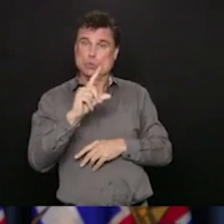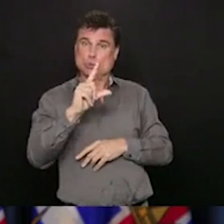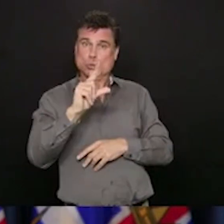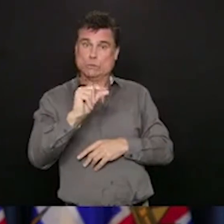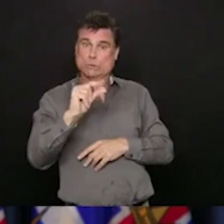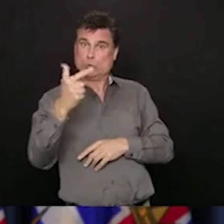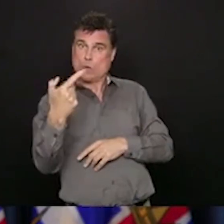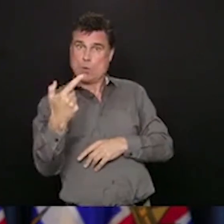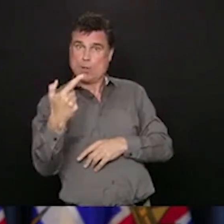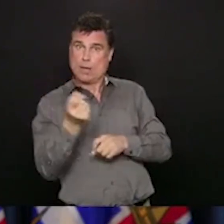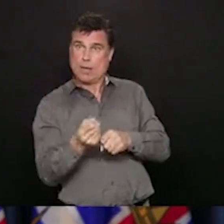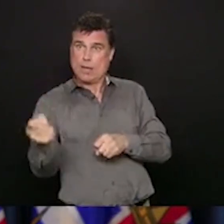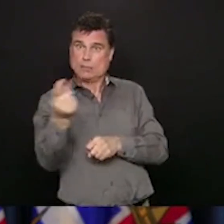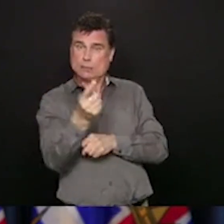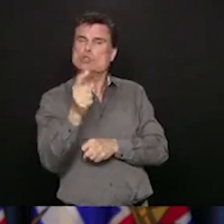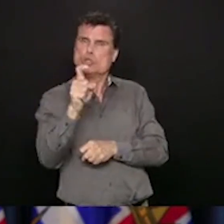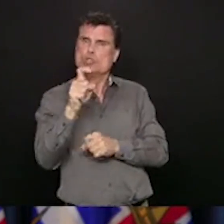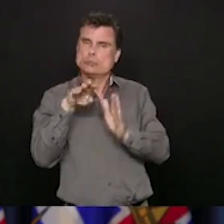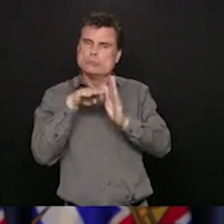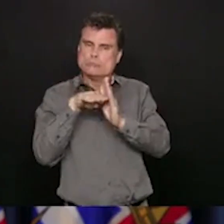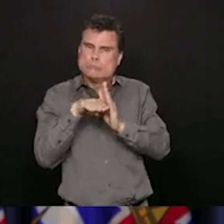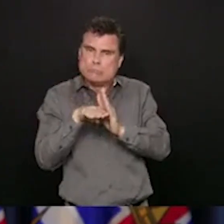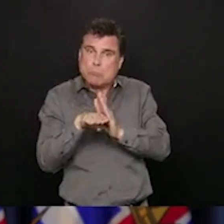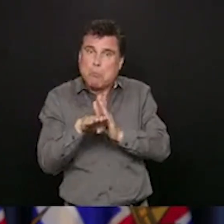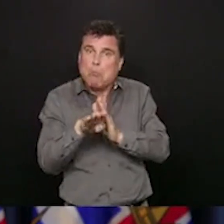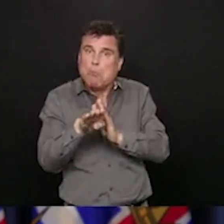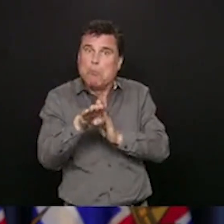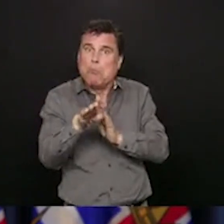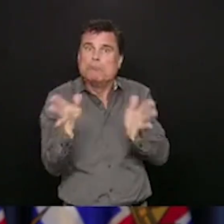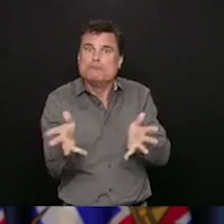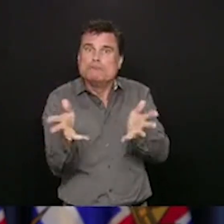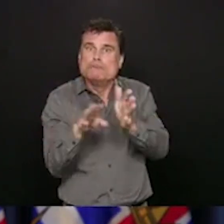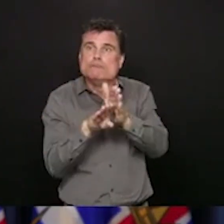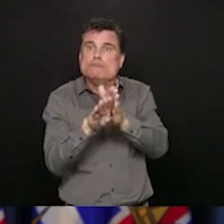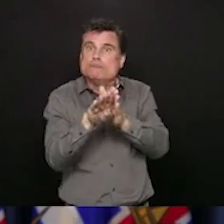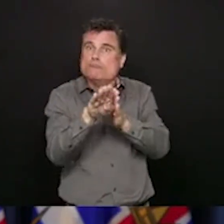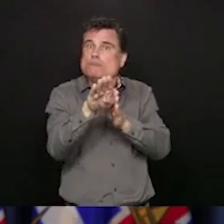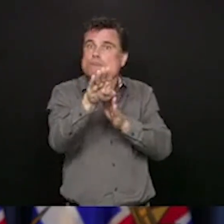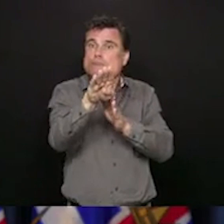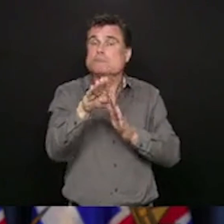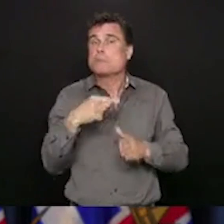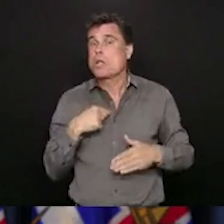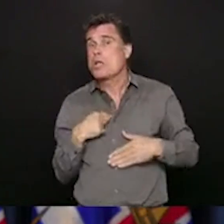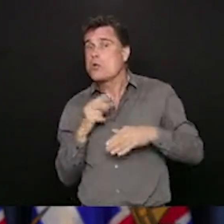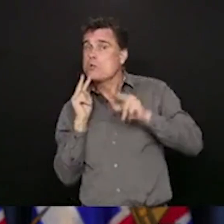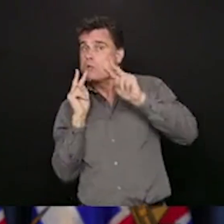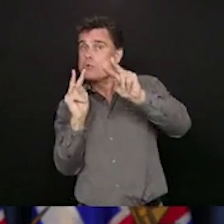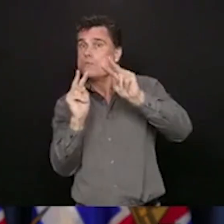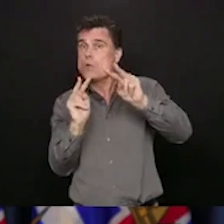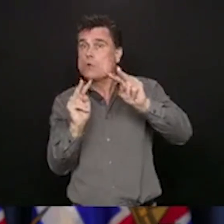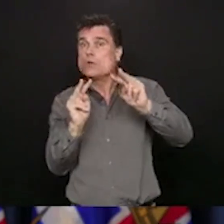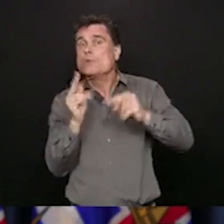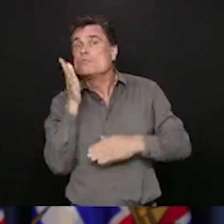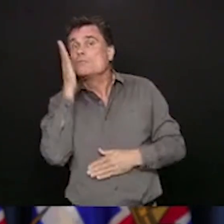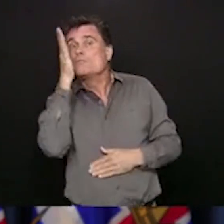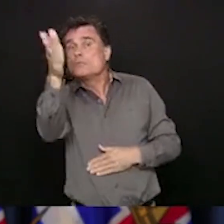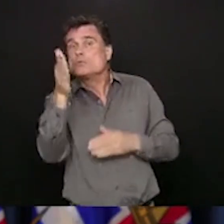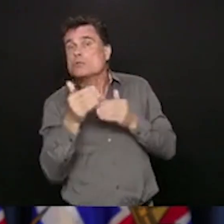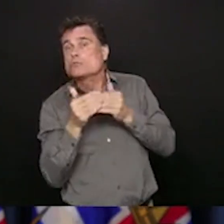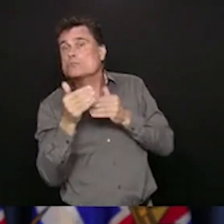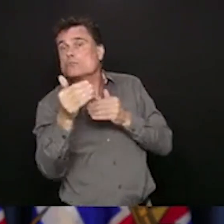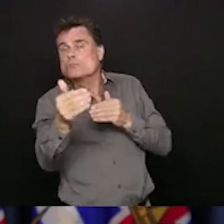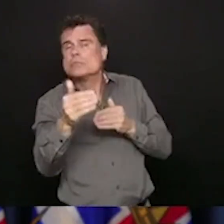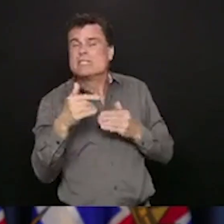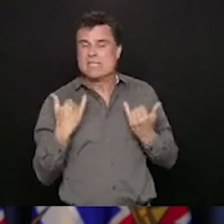most of the private sector forecasters. So I'm looking to the horizon, hopefully, that we can endure this difficult time, and